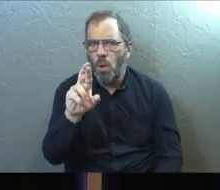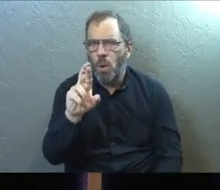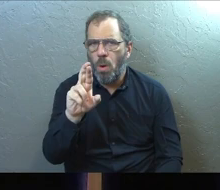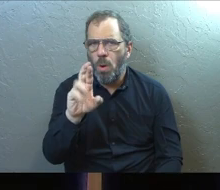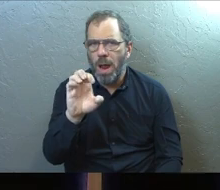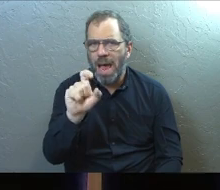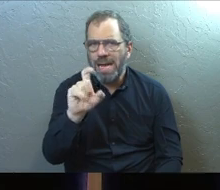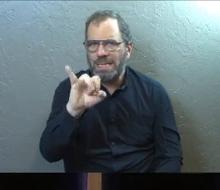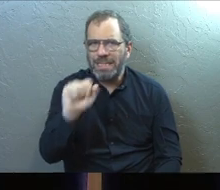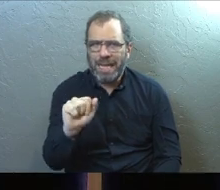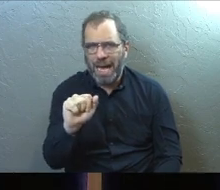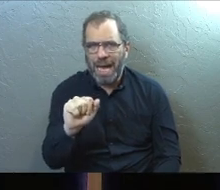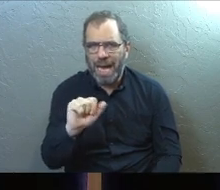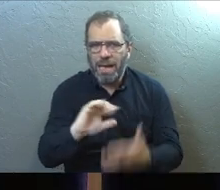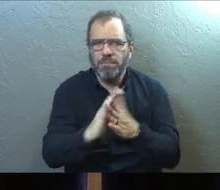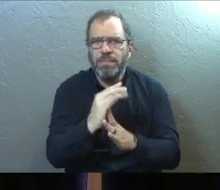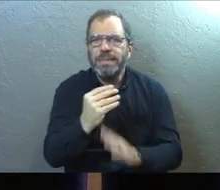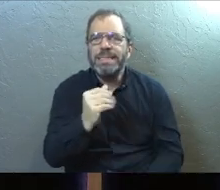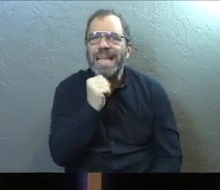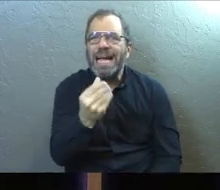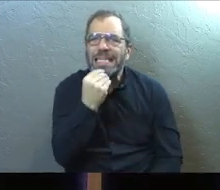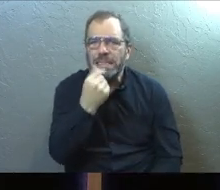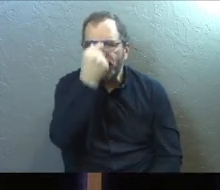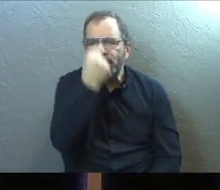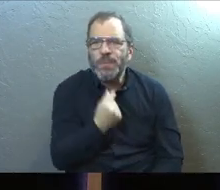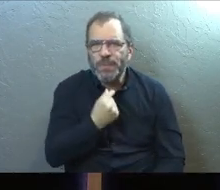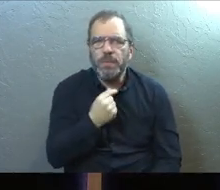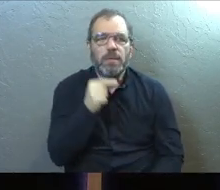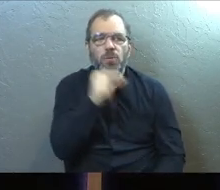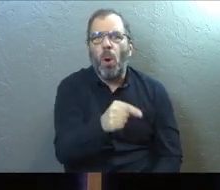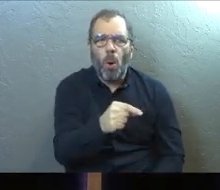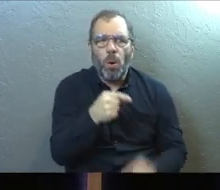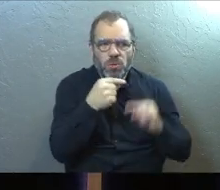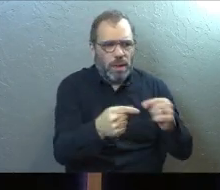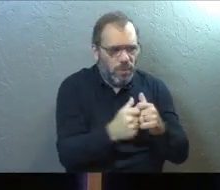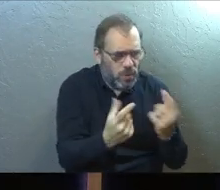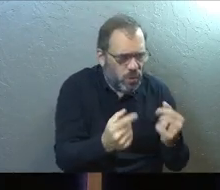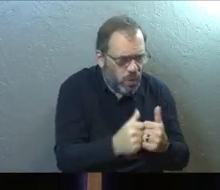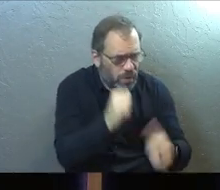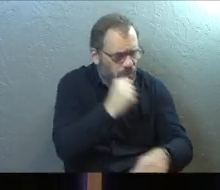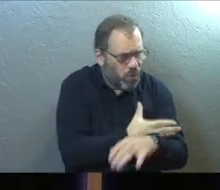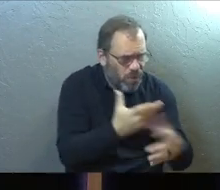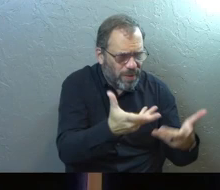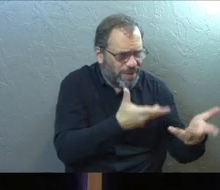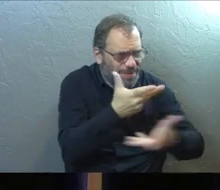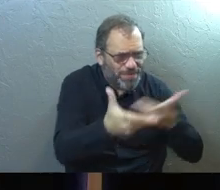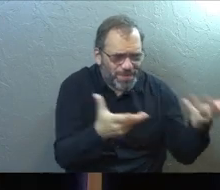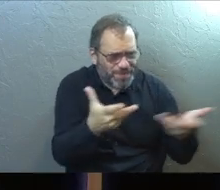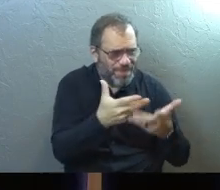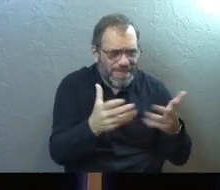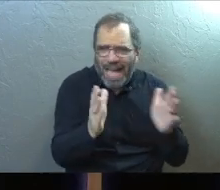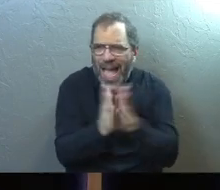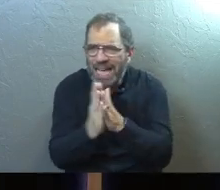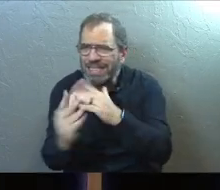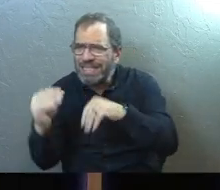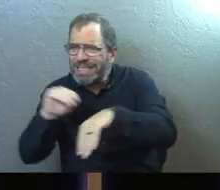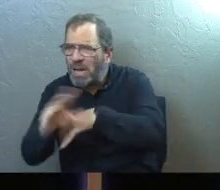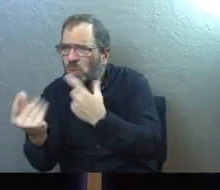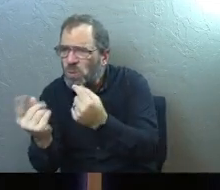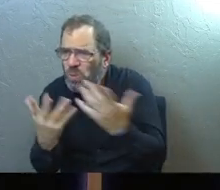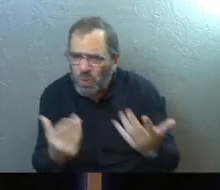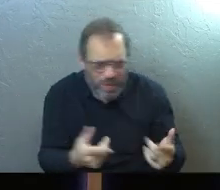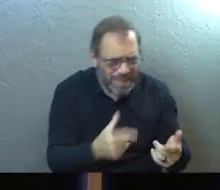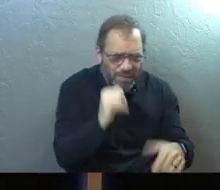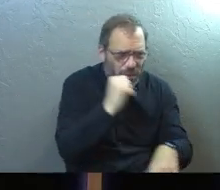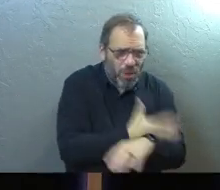And they were afraid for her life. And they were struggling with what to do and seeking counsel on what